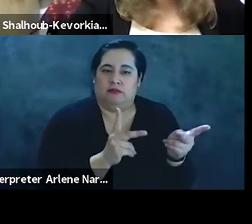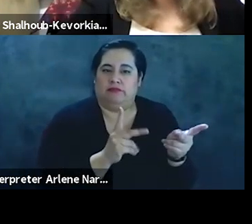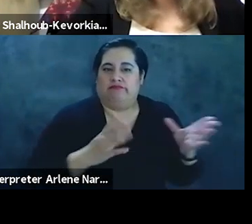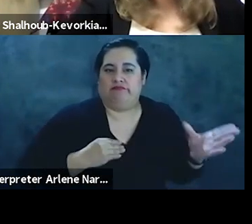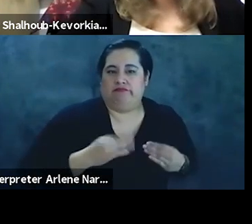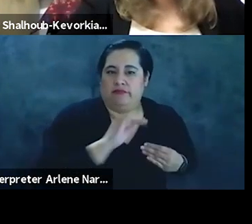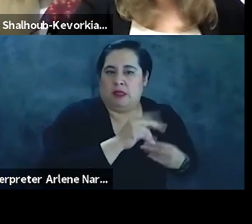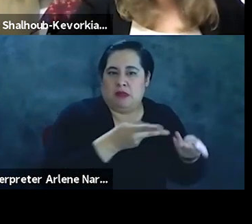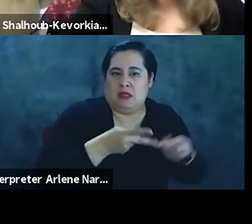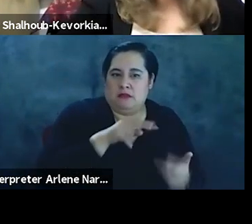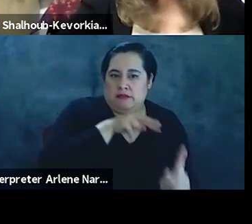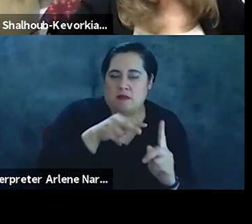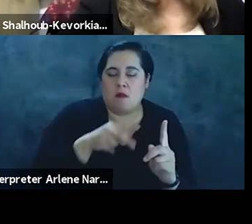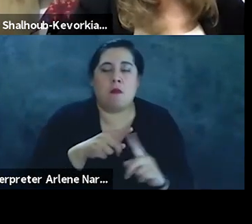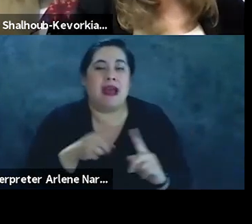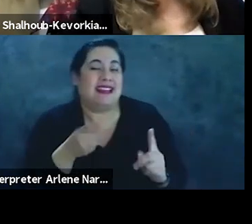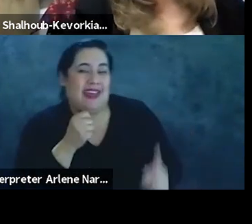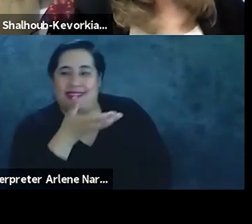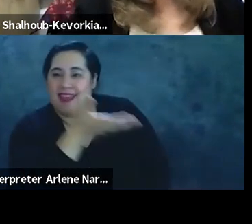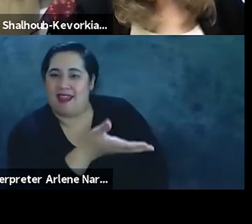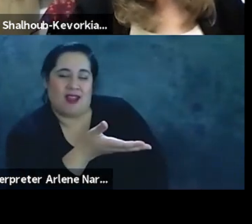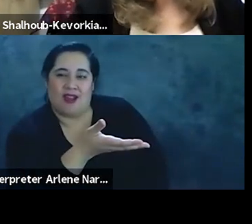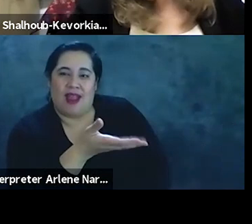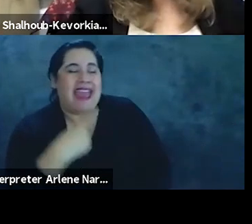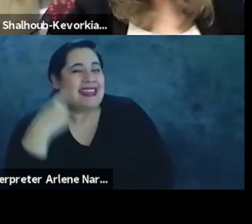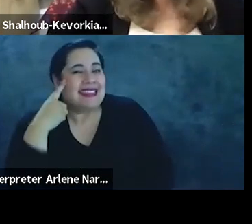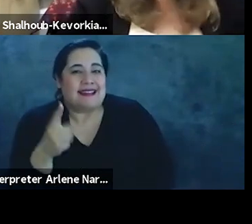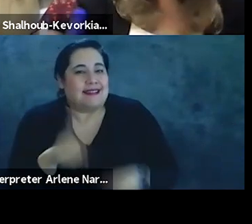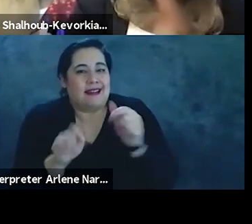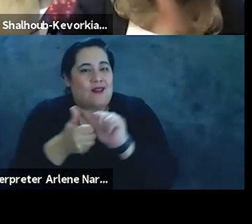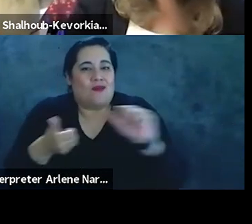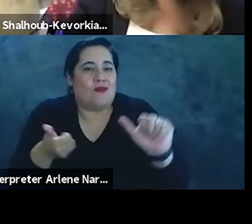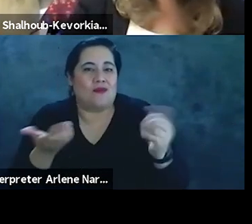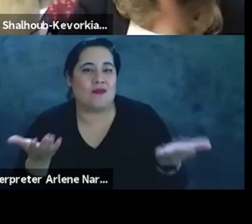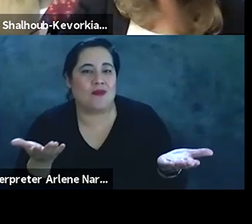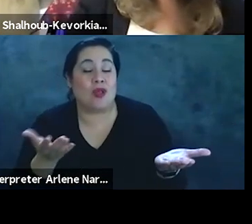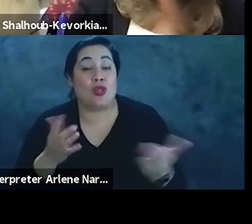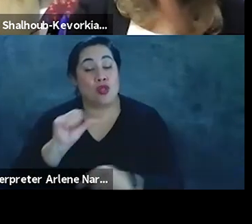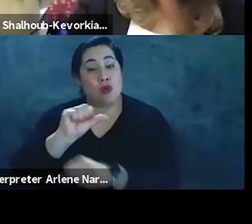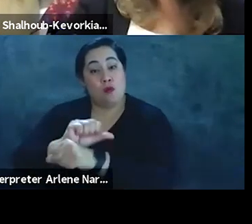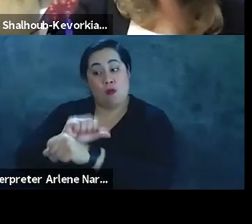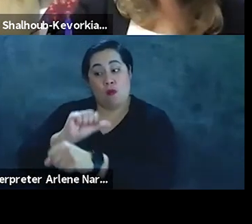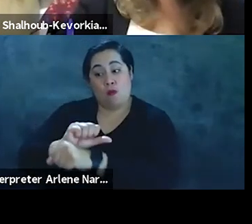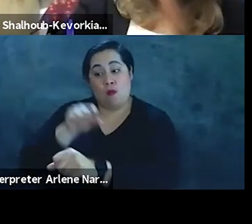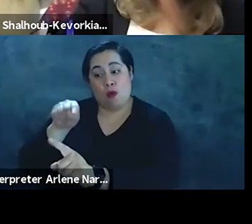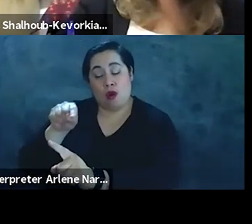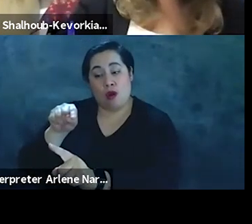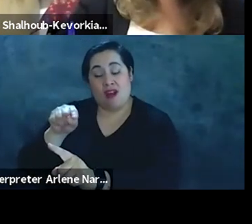is not there. I think it's inevitable that the work of